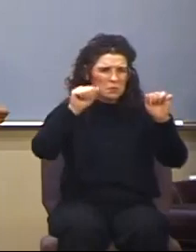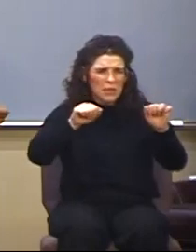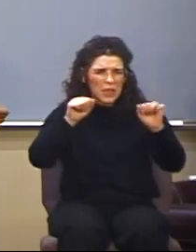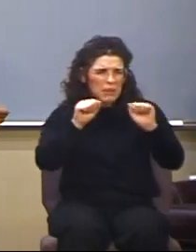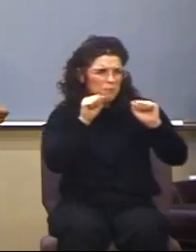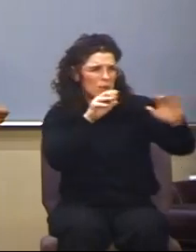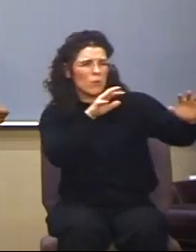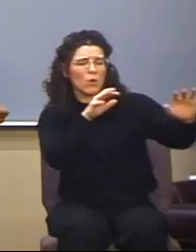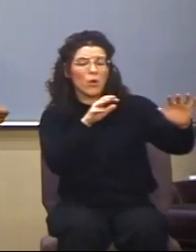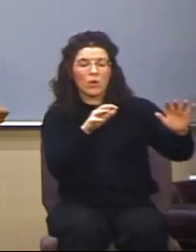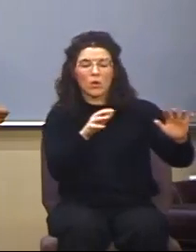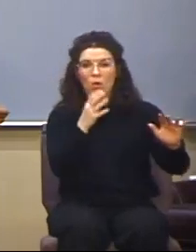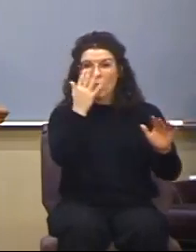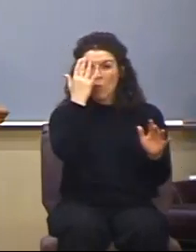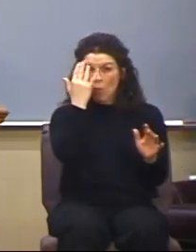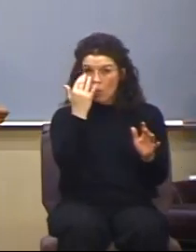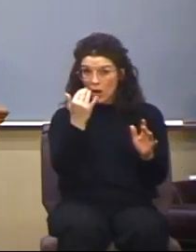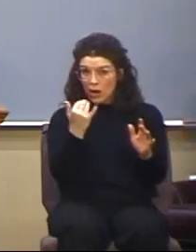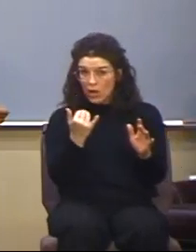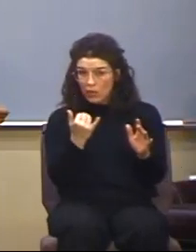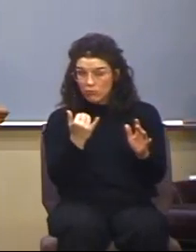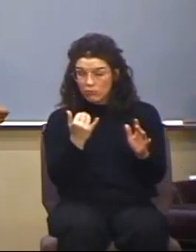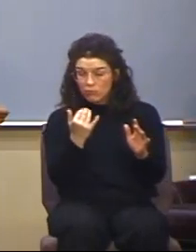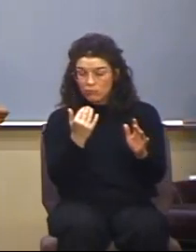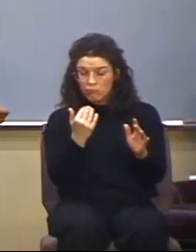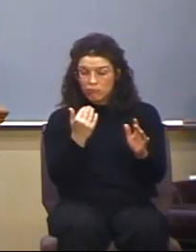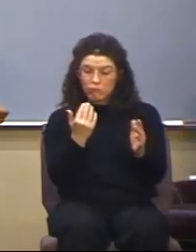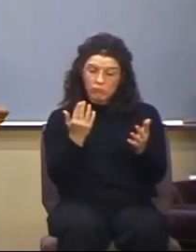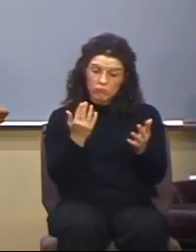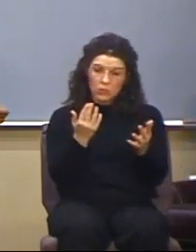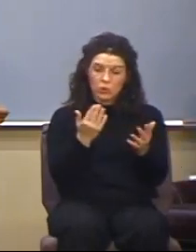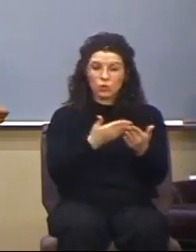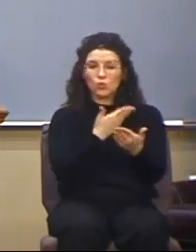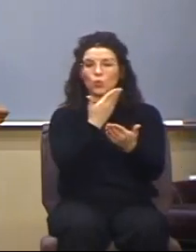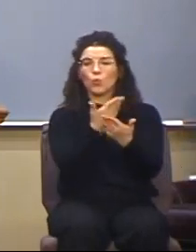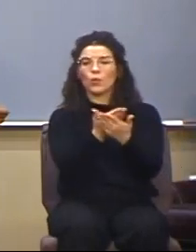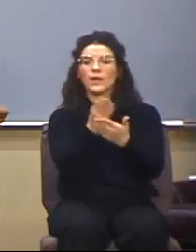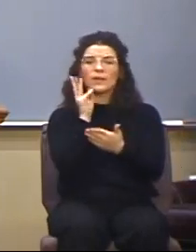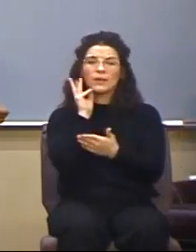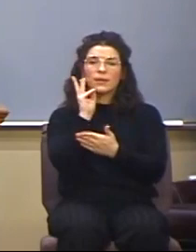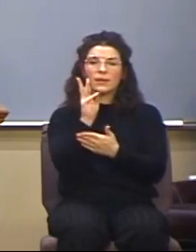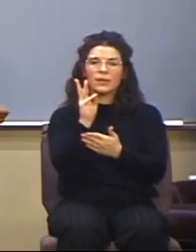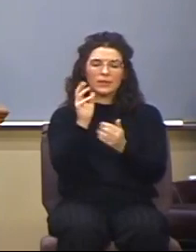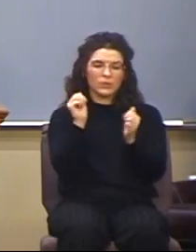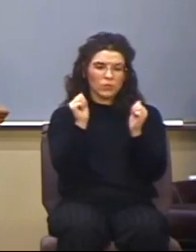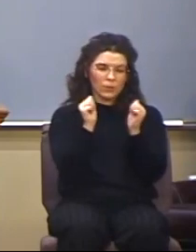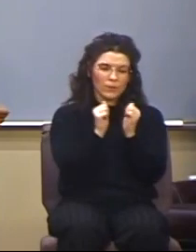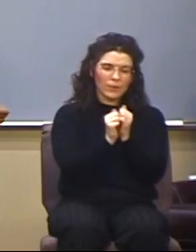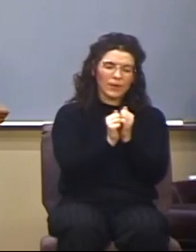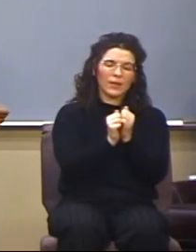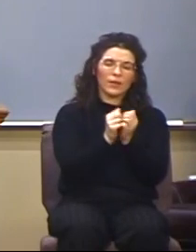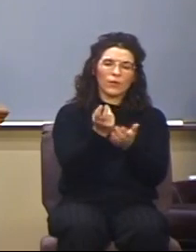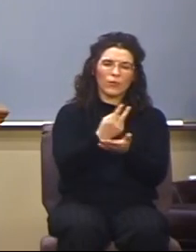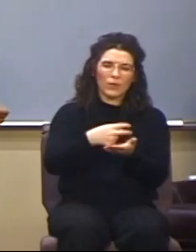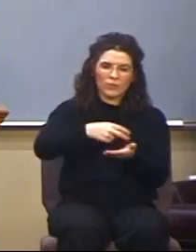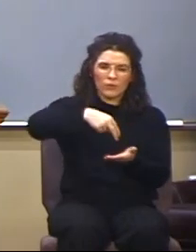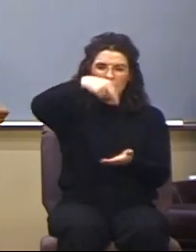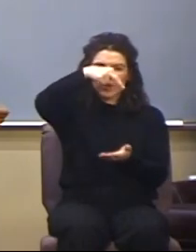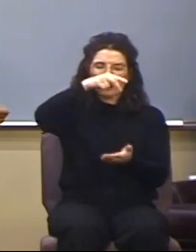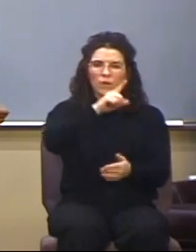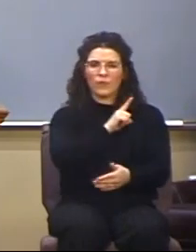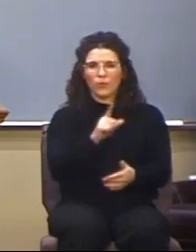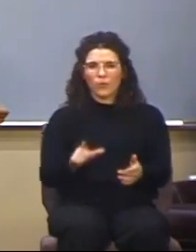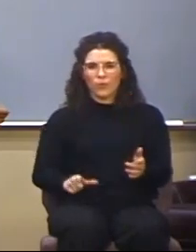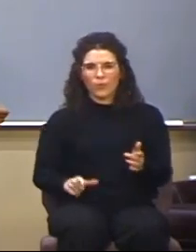Why? Again, to witness concerning the resurrection of the Lord Jesus.